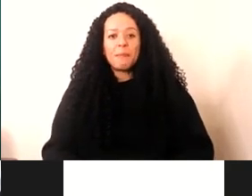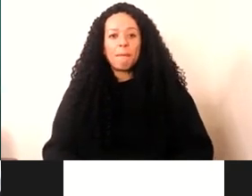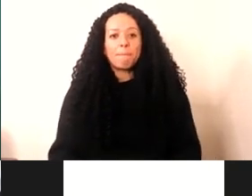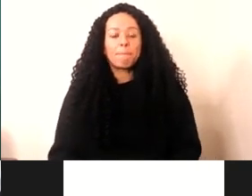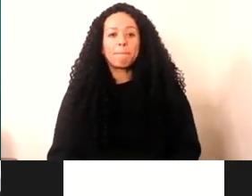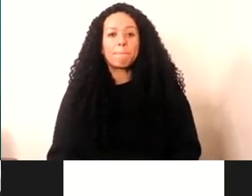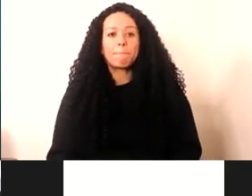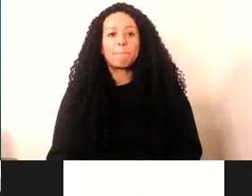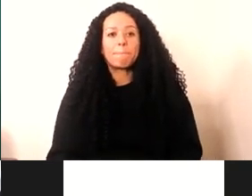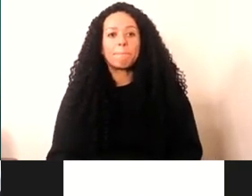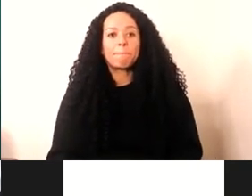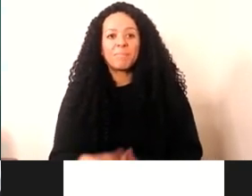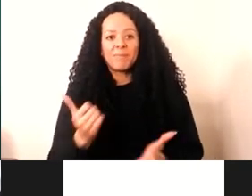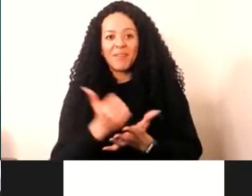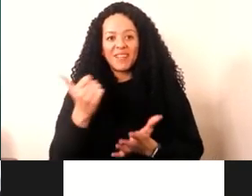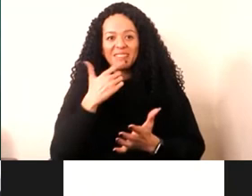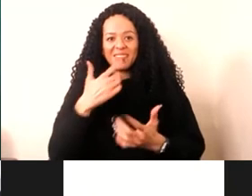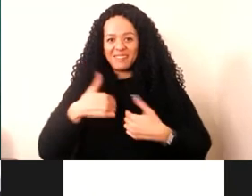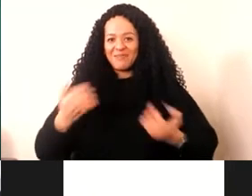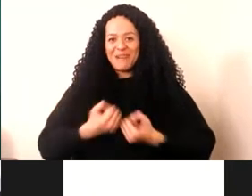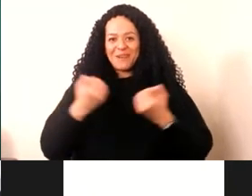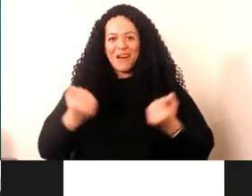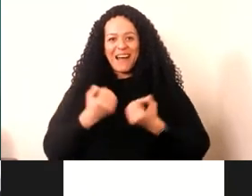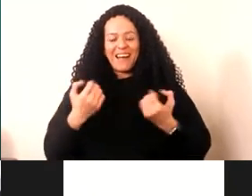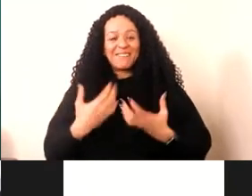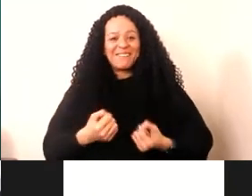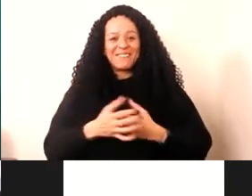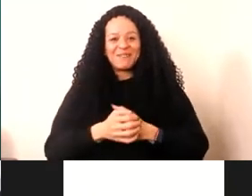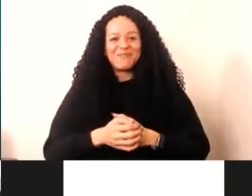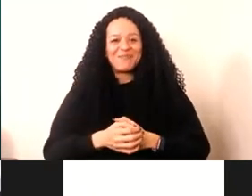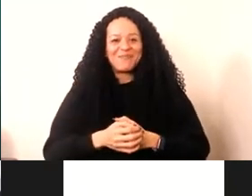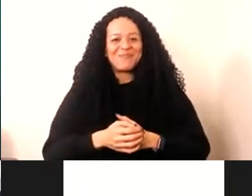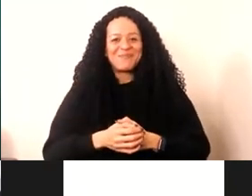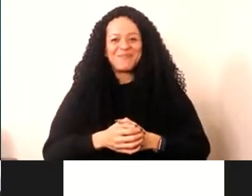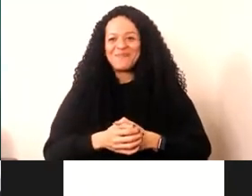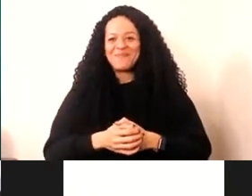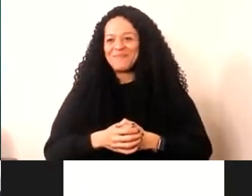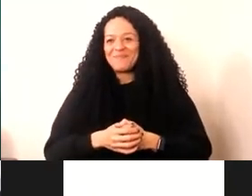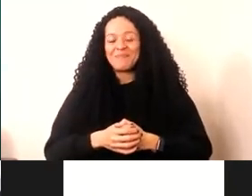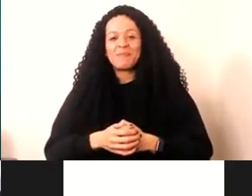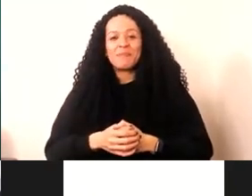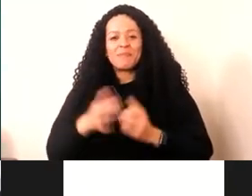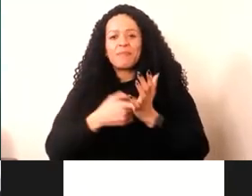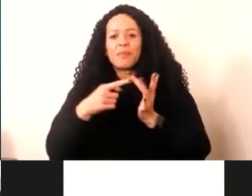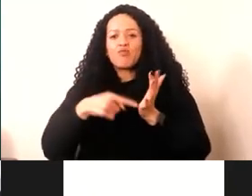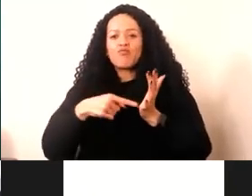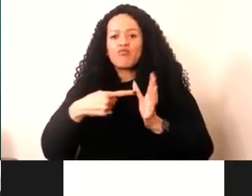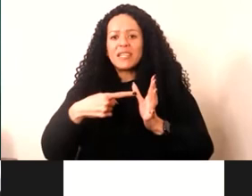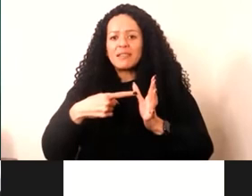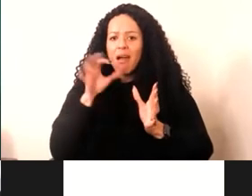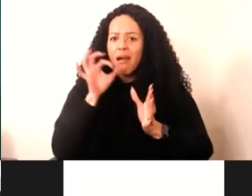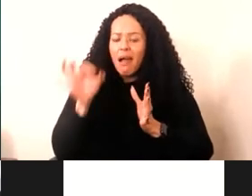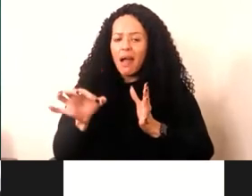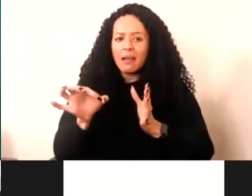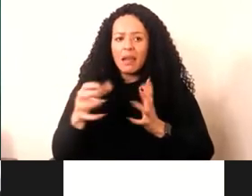Fantastic. This is a great power. It's fantastic. So we have a question from Rita Akte. How can